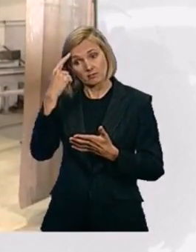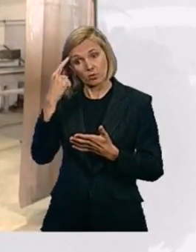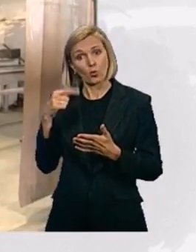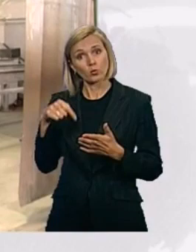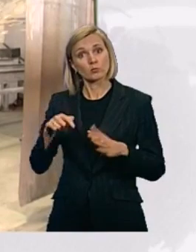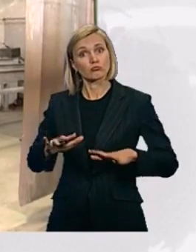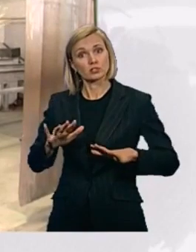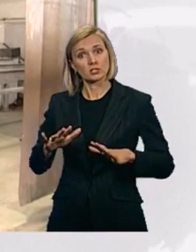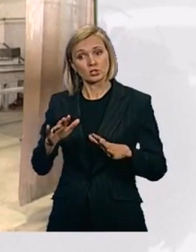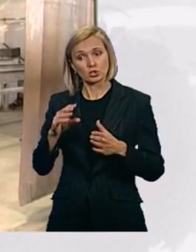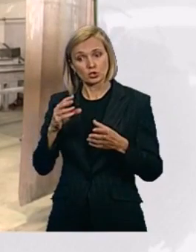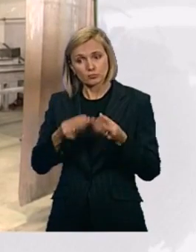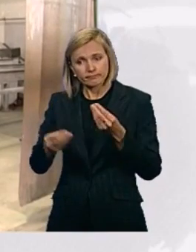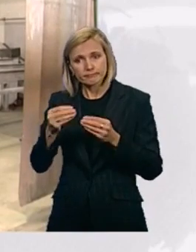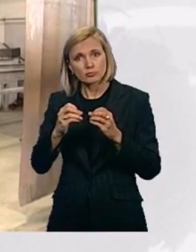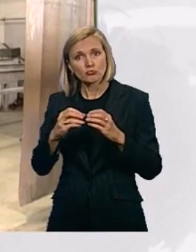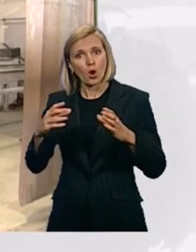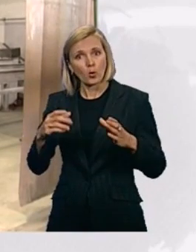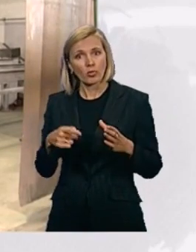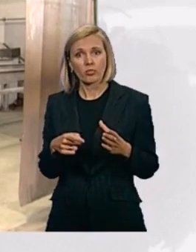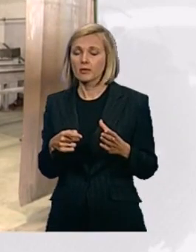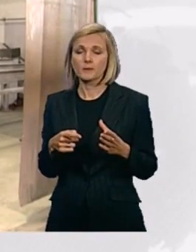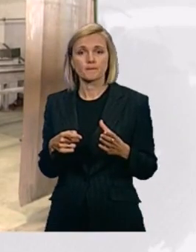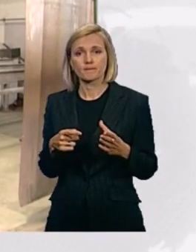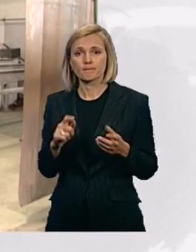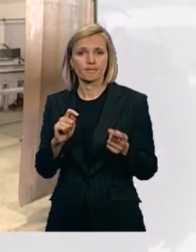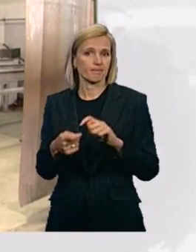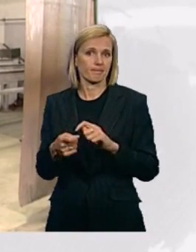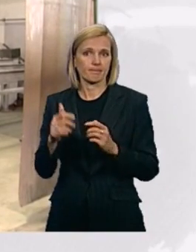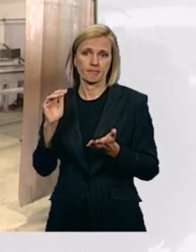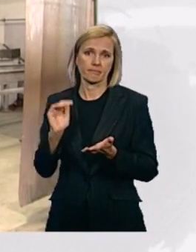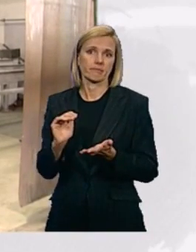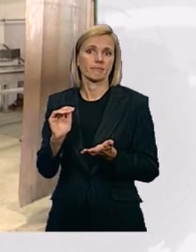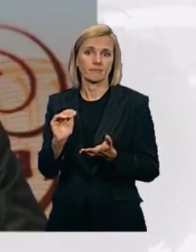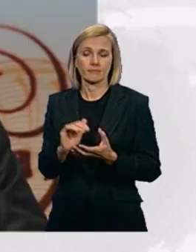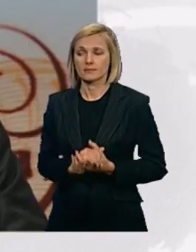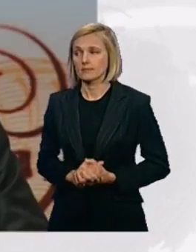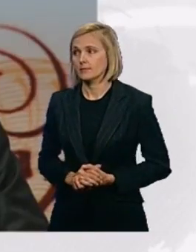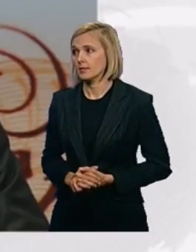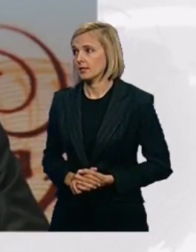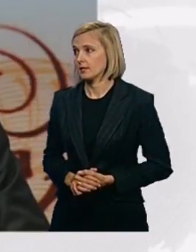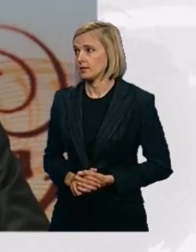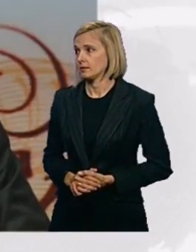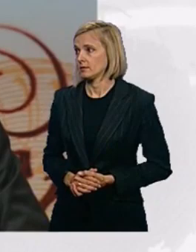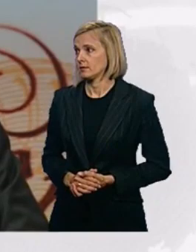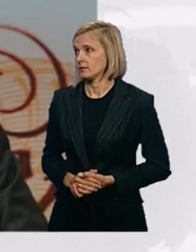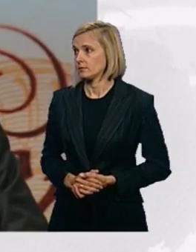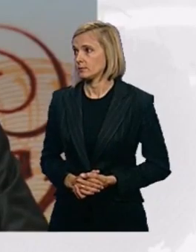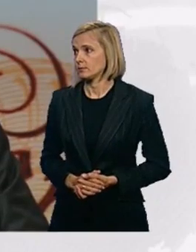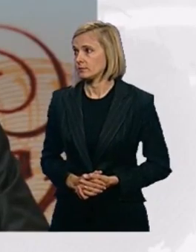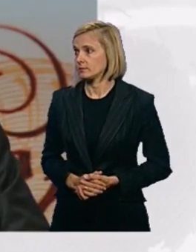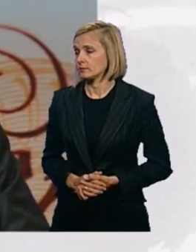2%, though in line with the Office for Budget Responsibilities forecast. There is no doubt that we are facing a period...